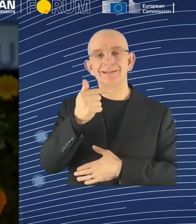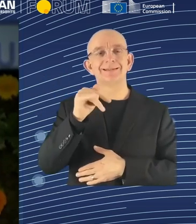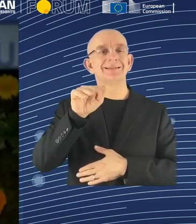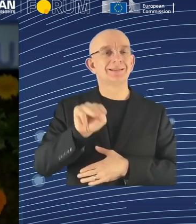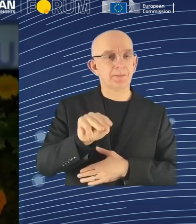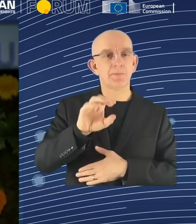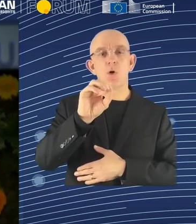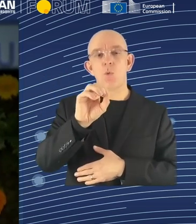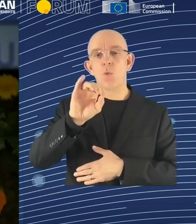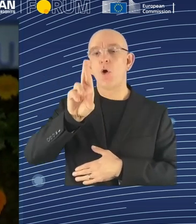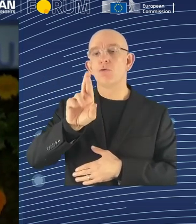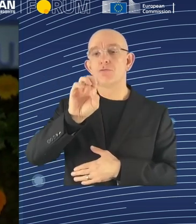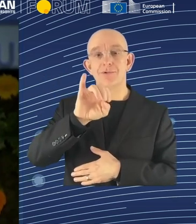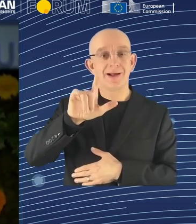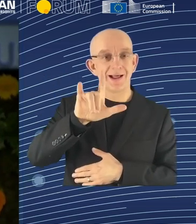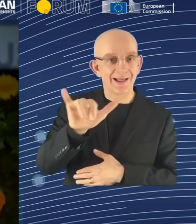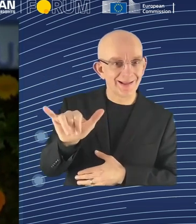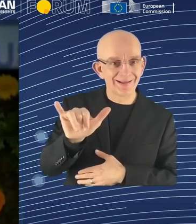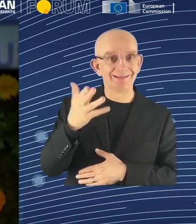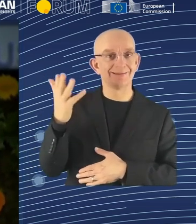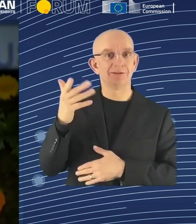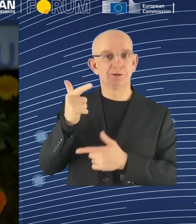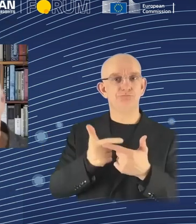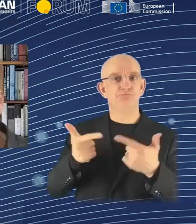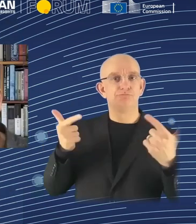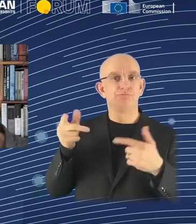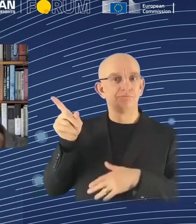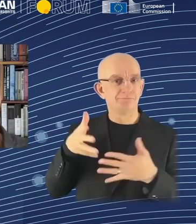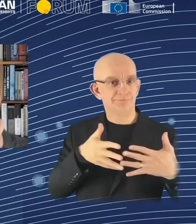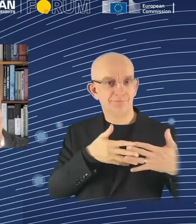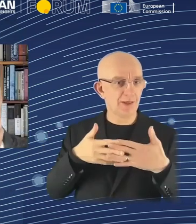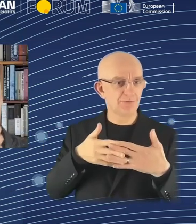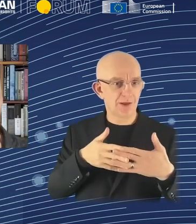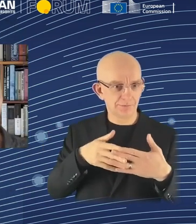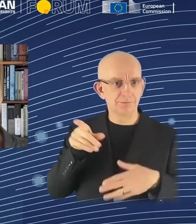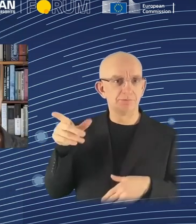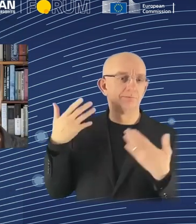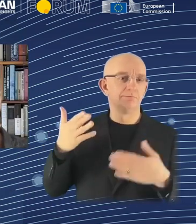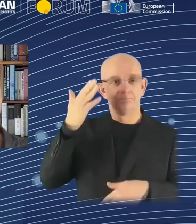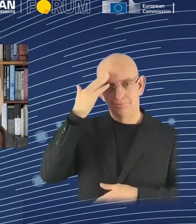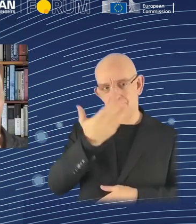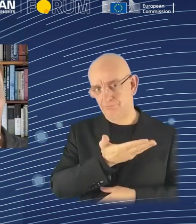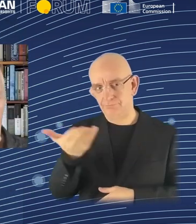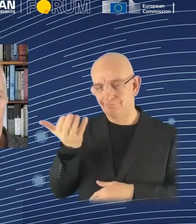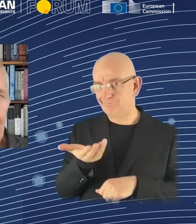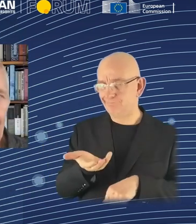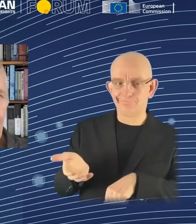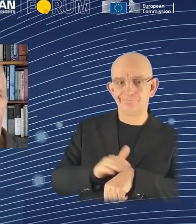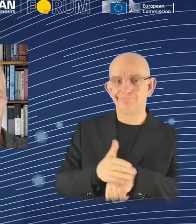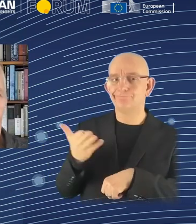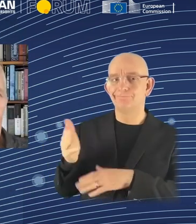O'Reilly is a world-renowned thought leader on cutting-edge technology and he's the author of WTF Economy,